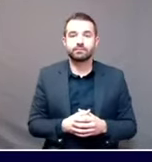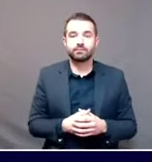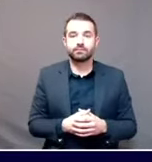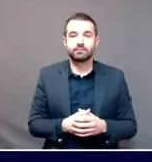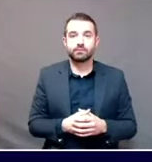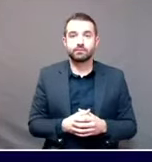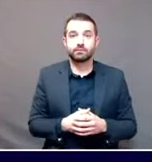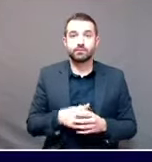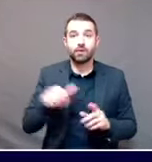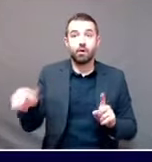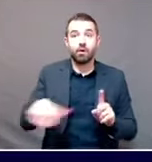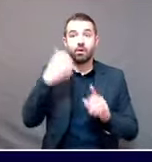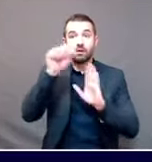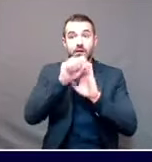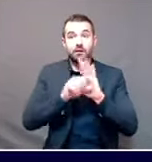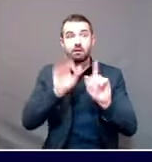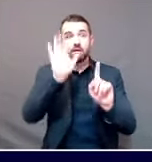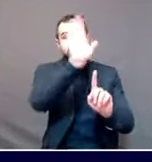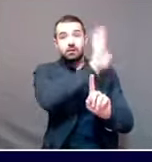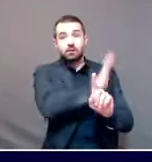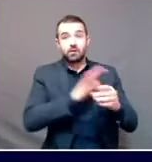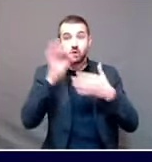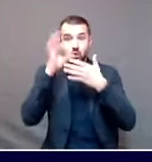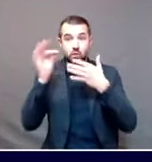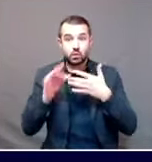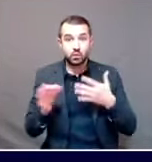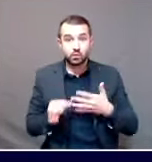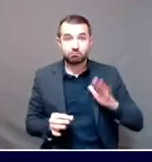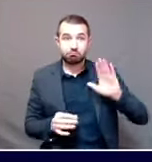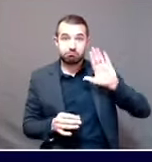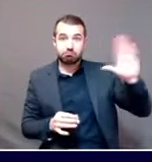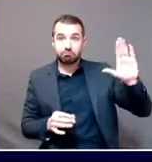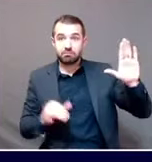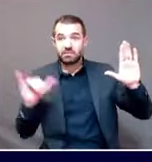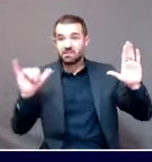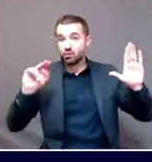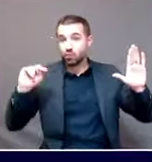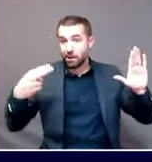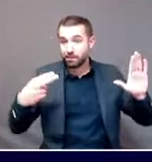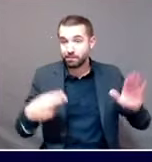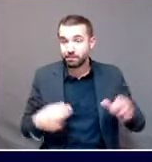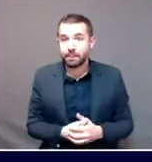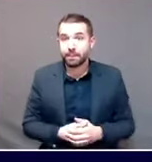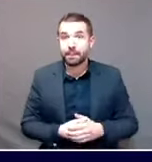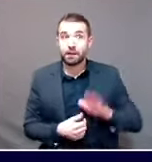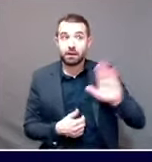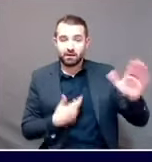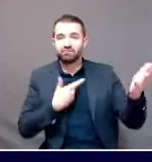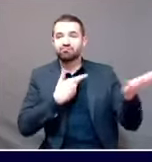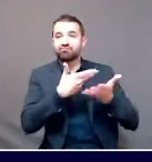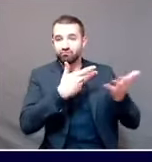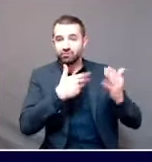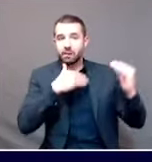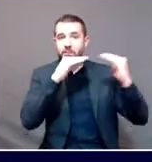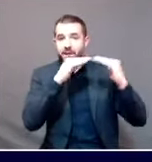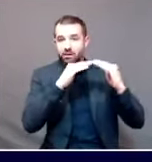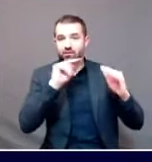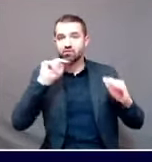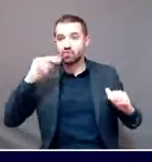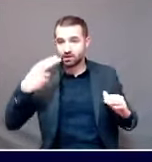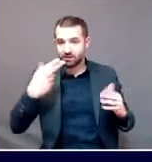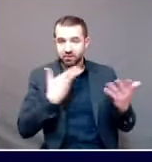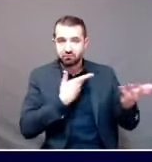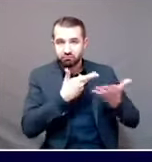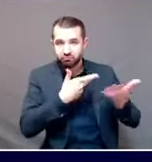already had to make. You referenced one in New Hampshire. I've had conversations with counterparts of mine in a couple of dozen other